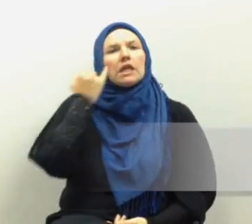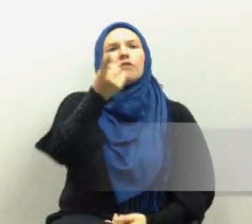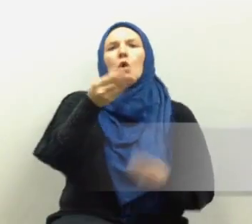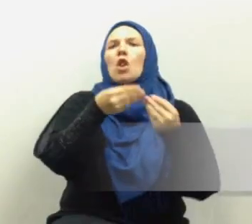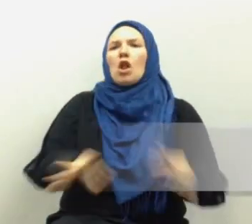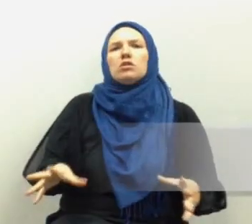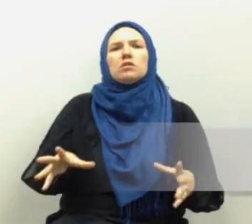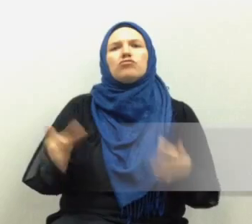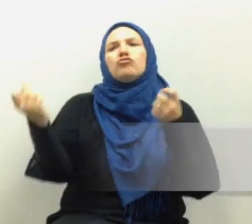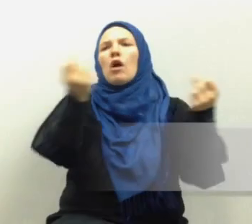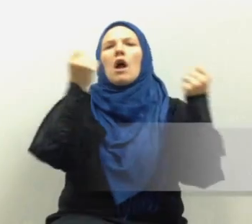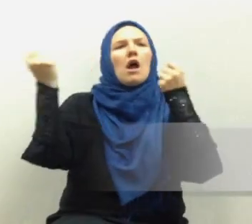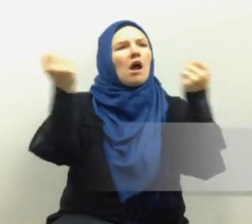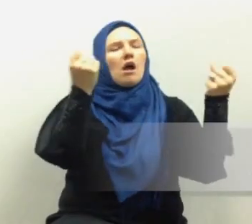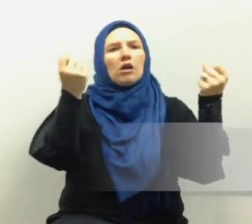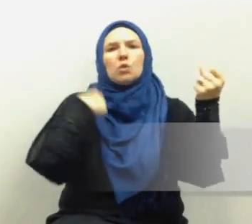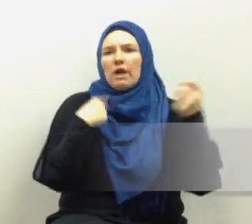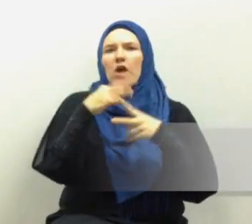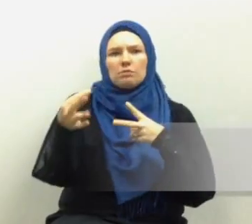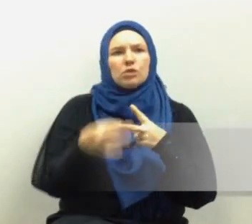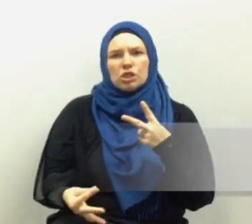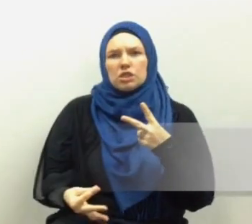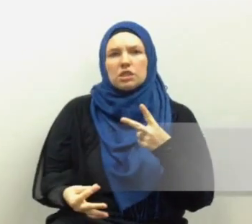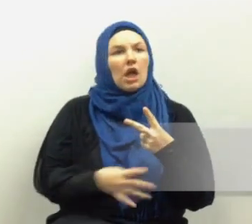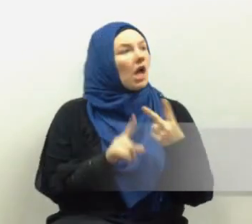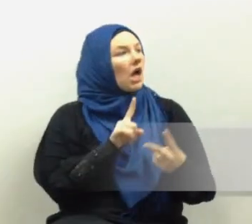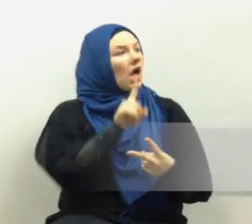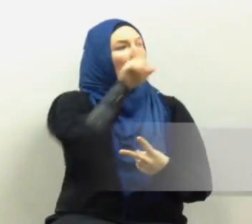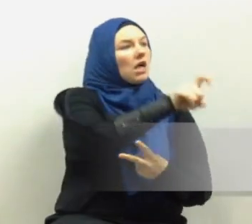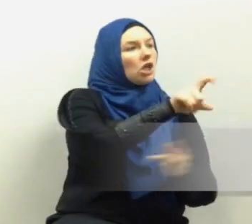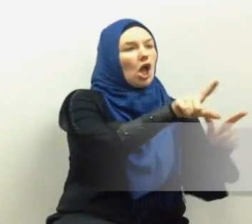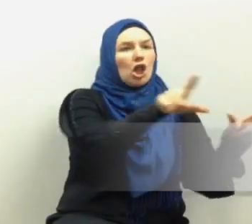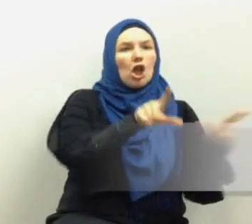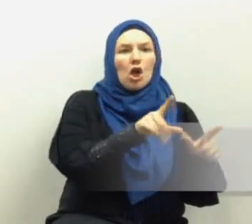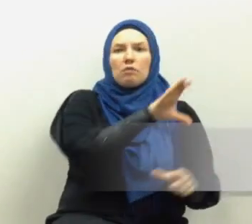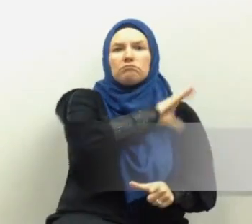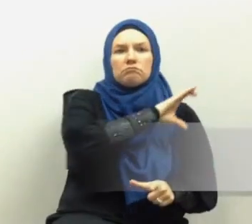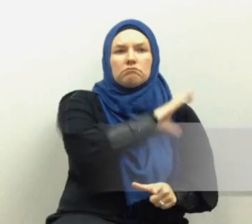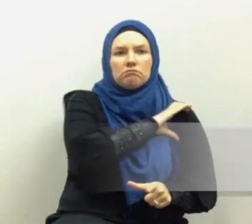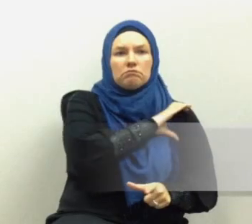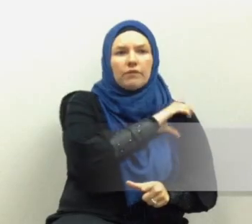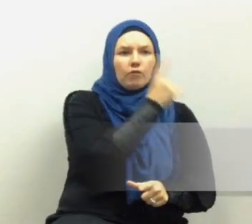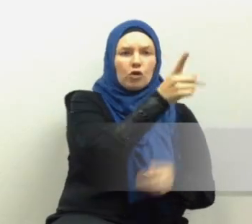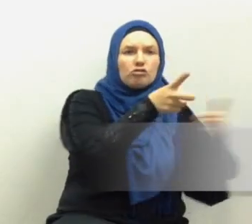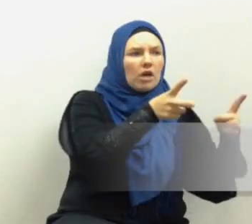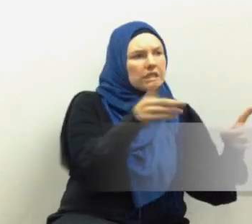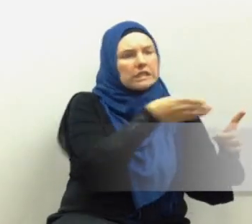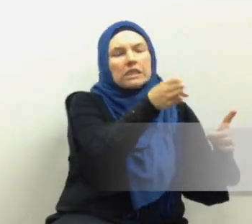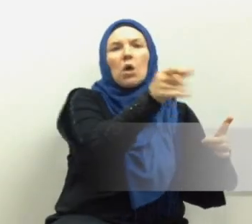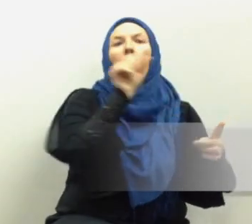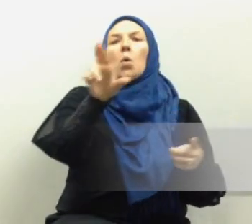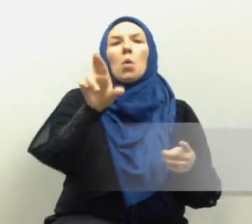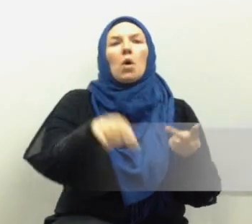when you get lost in the road and you have an option to ask a local police officer for direction